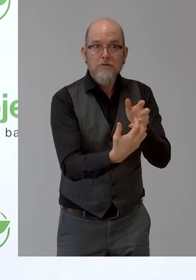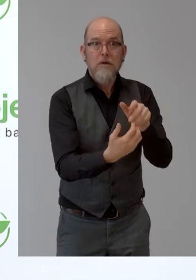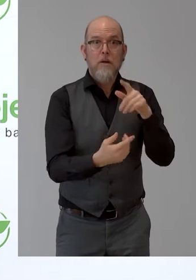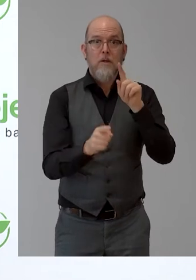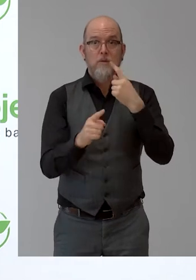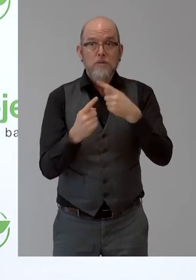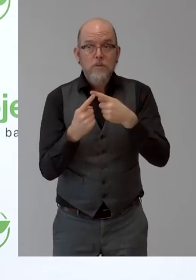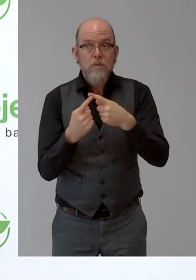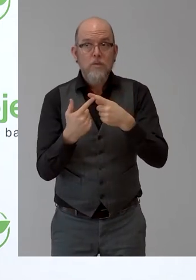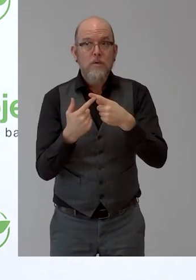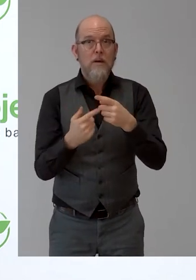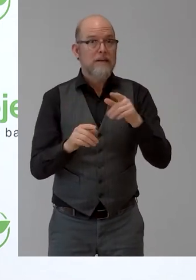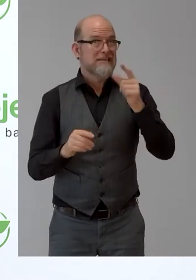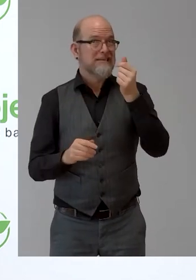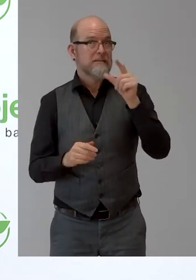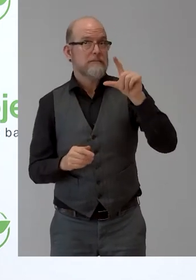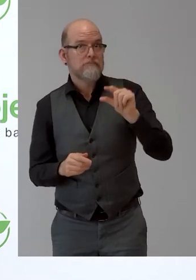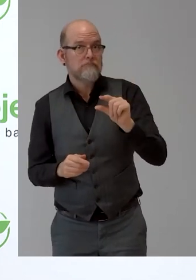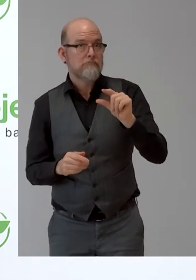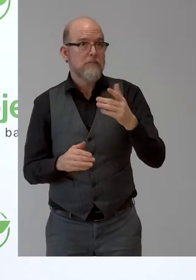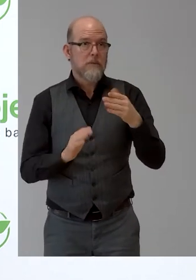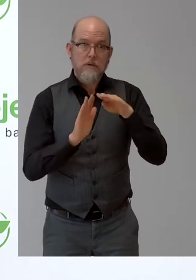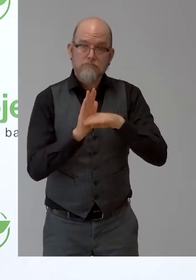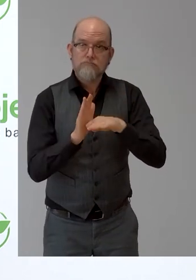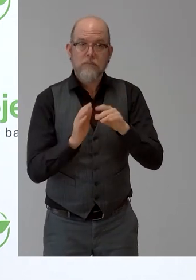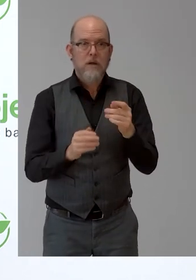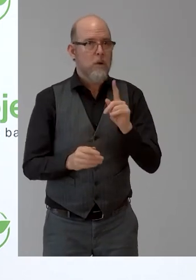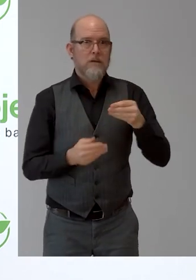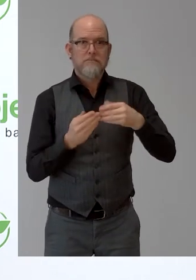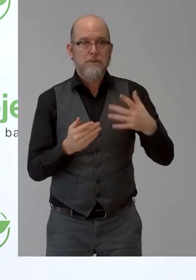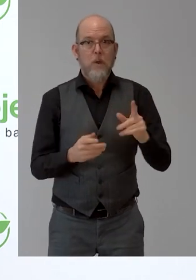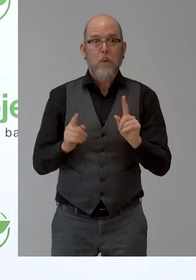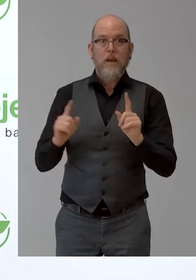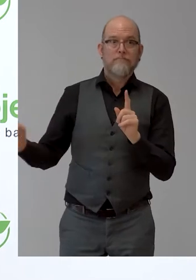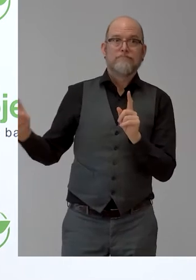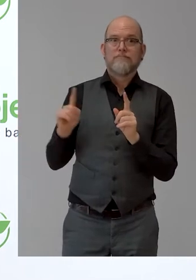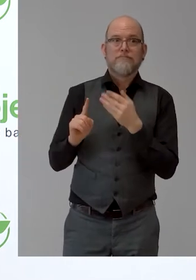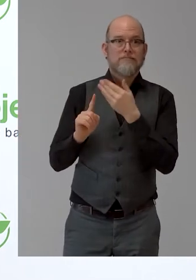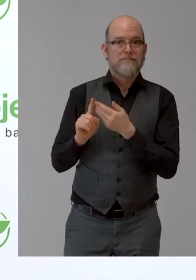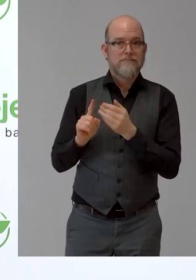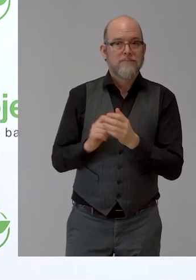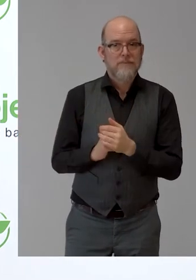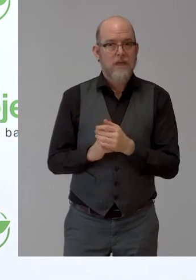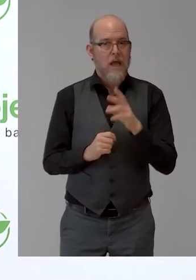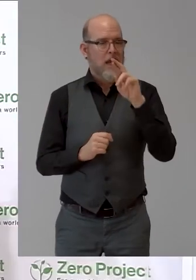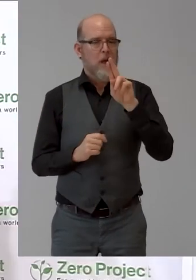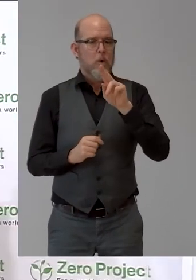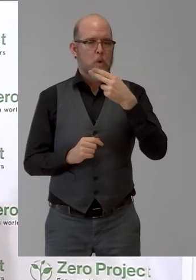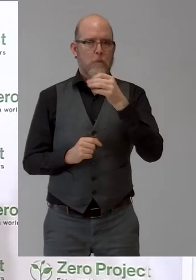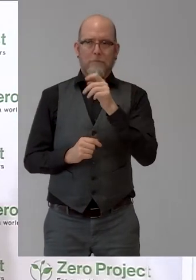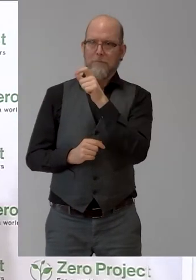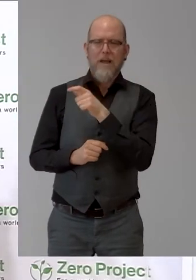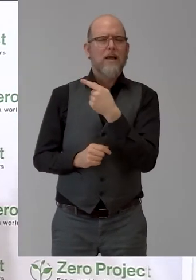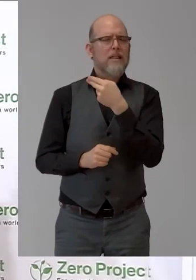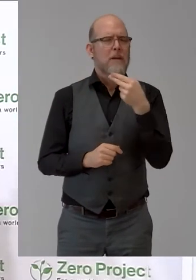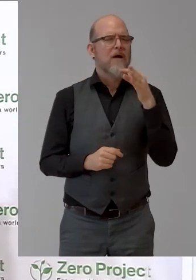location. Here with me to moderate this decision is Fritz Ruhm, a renowned journalist from Austria with an expertise in technology